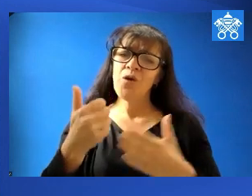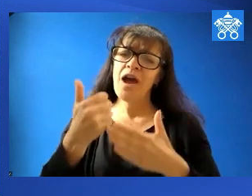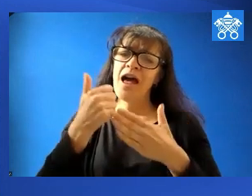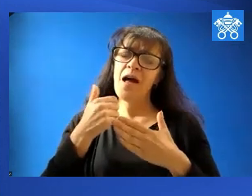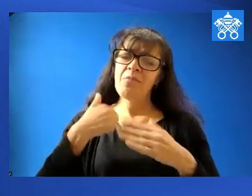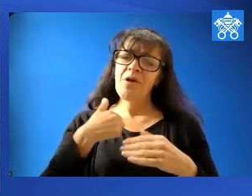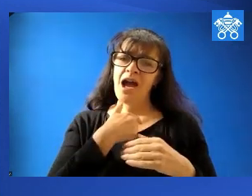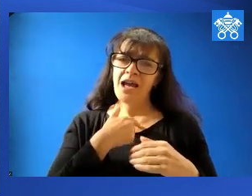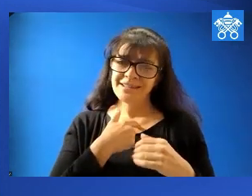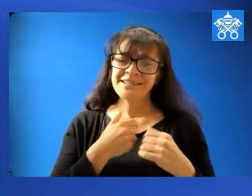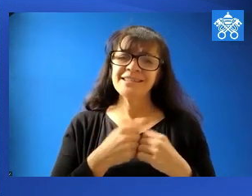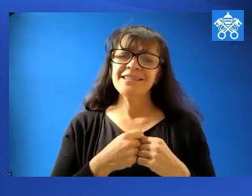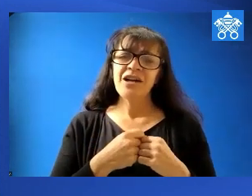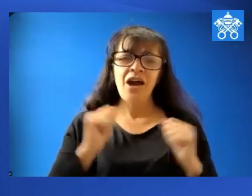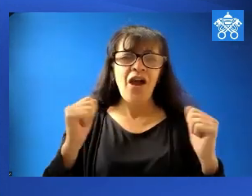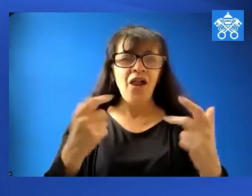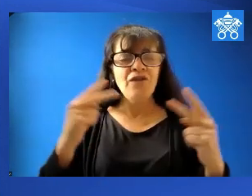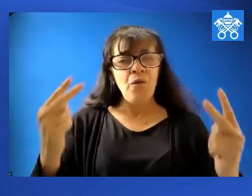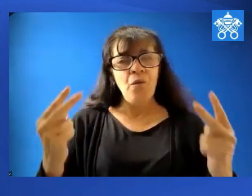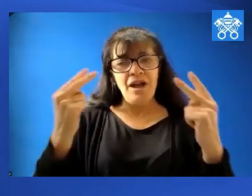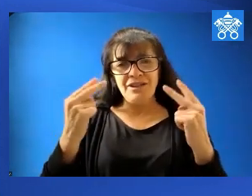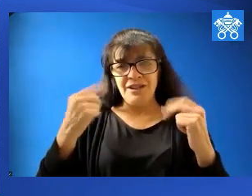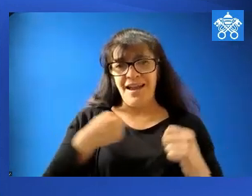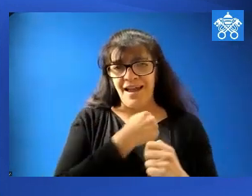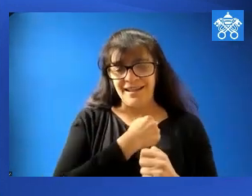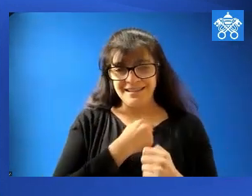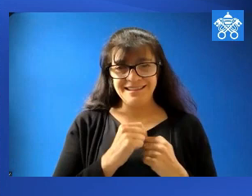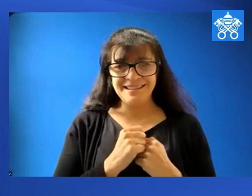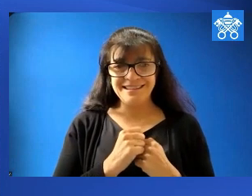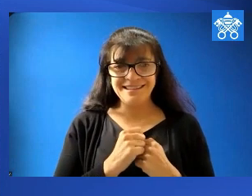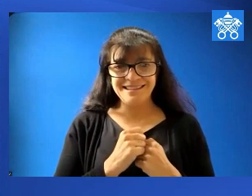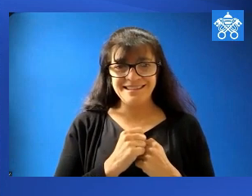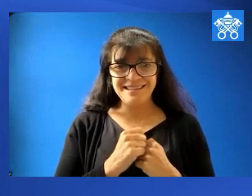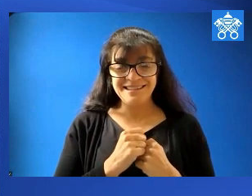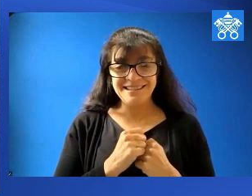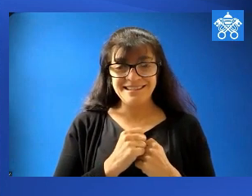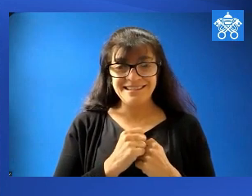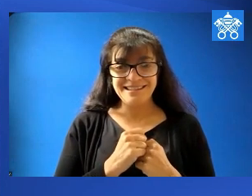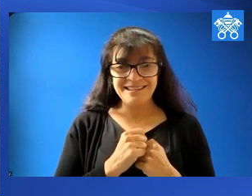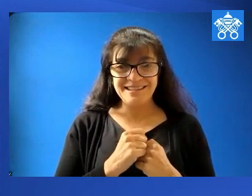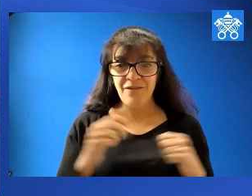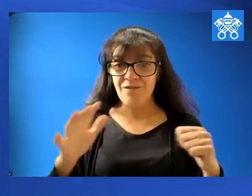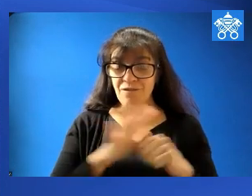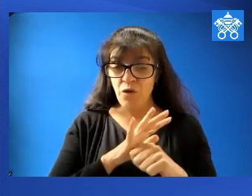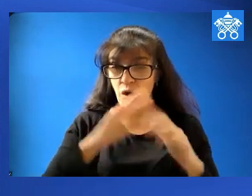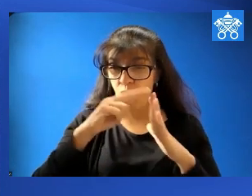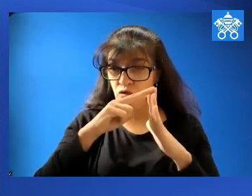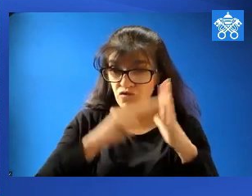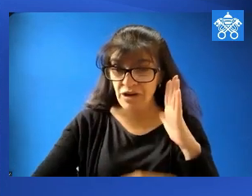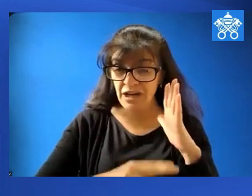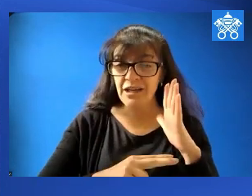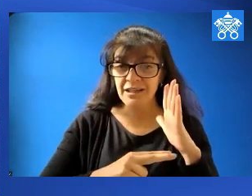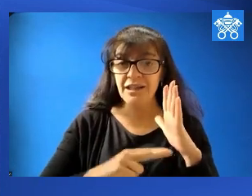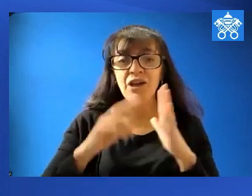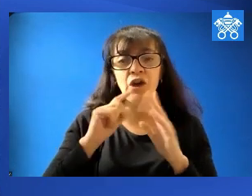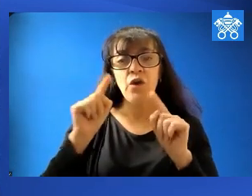this broadcast possible. And all of you for being with us. If you'd like to have a full text of